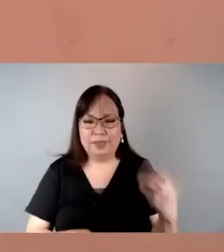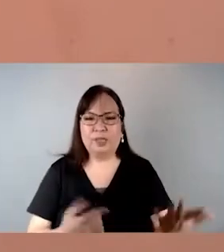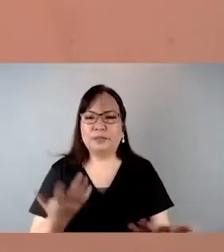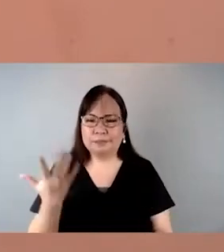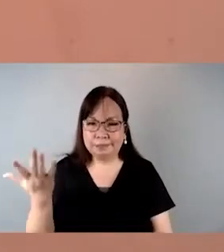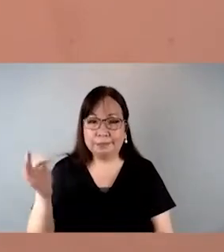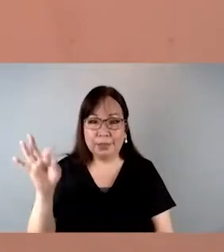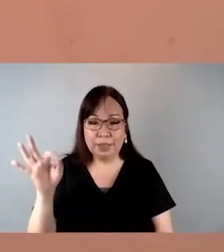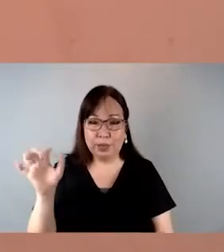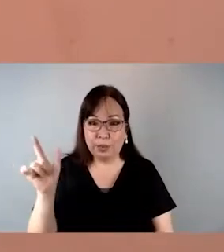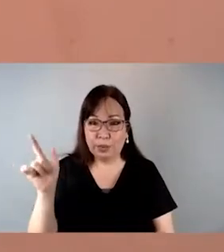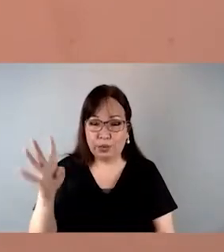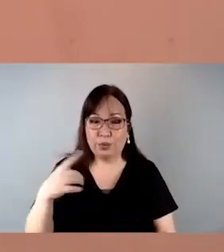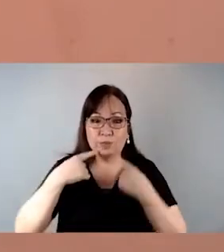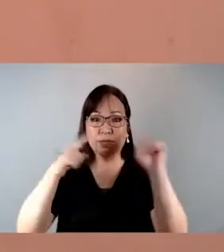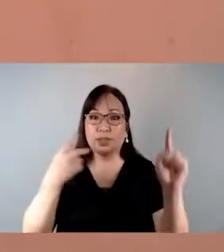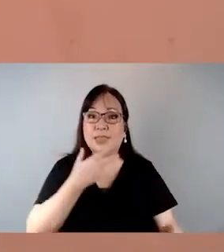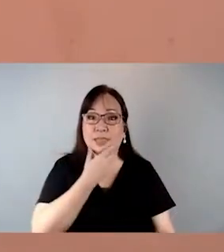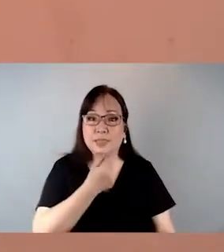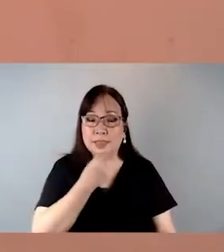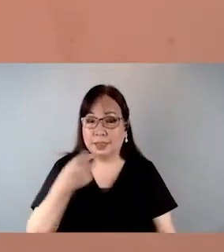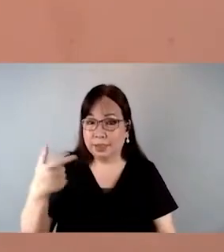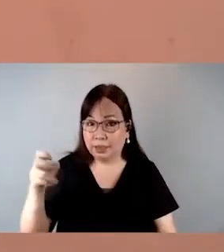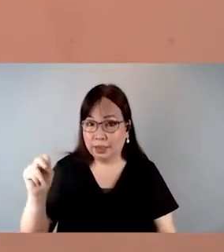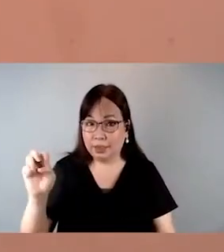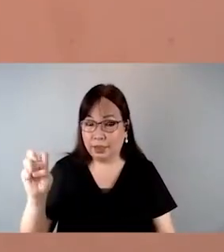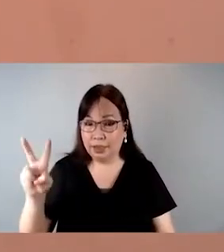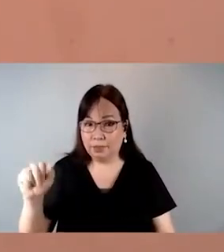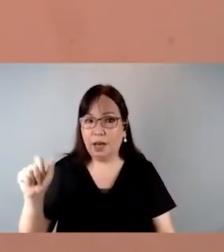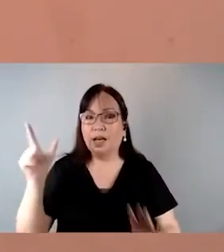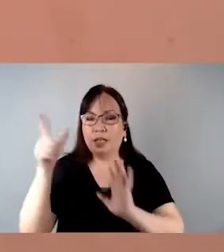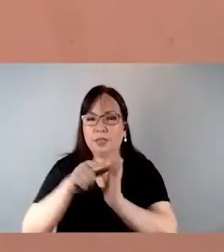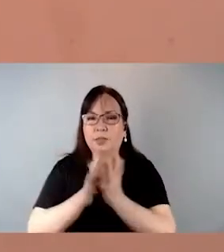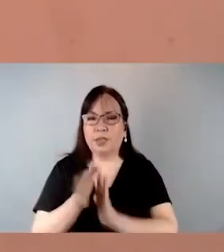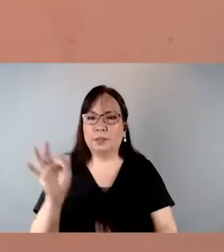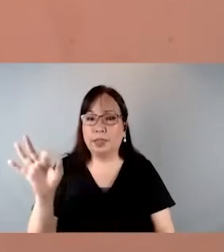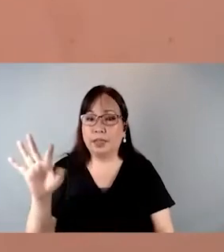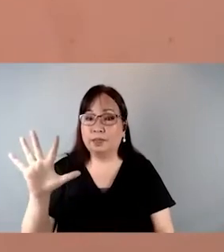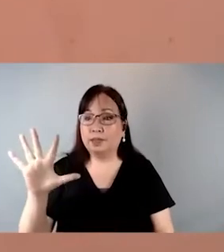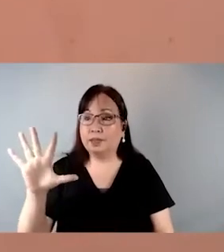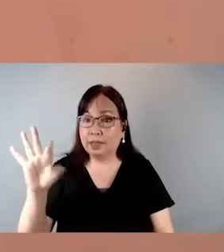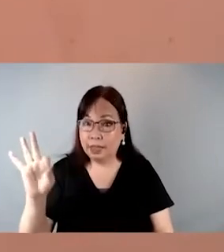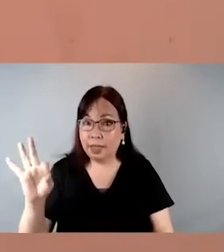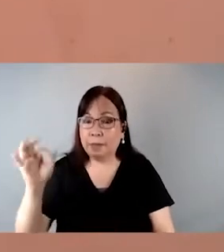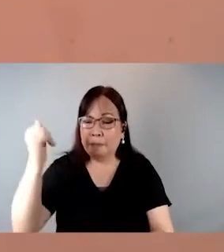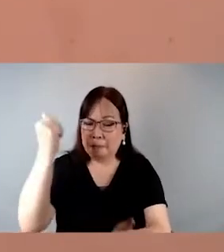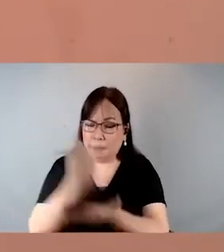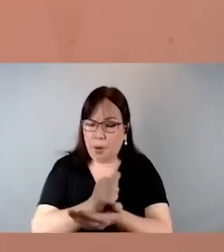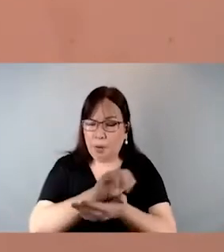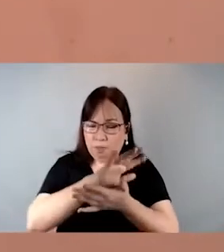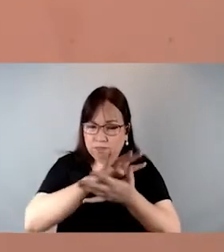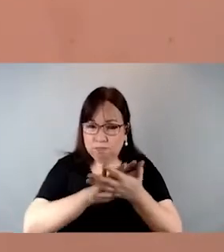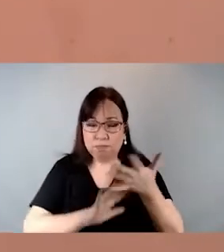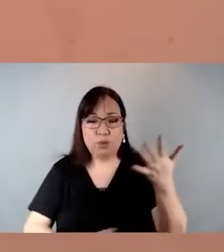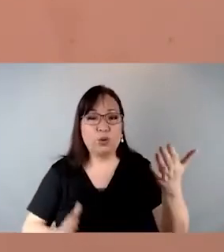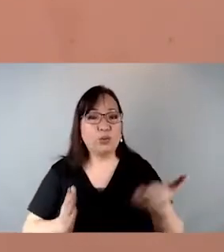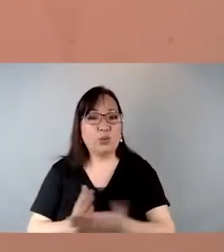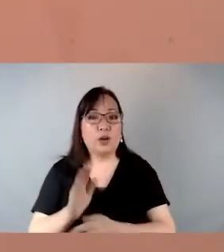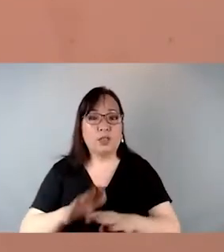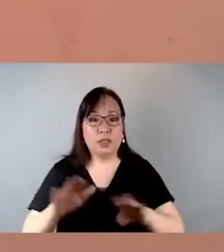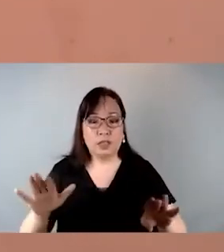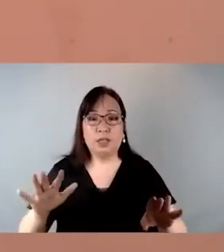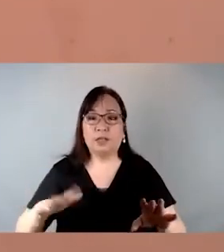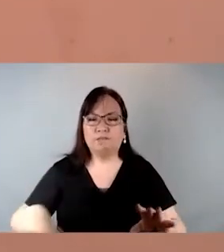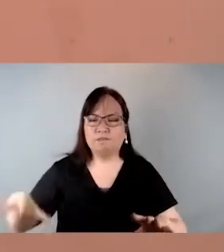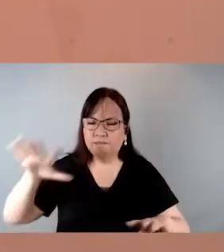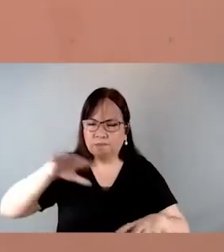Declaration of Geneva eventually became the 1959 Declaration on the Rights of the Child, which was adopted by